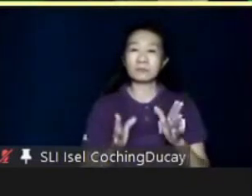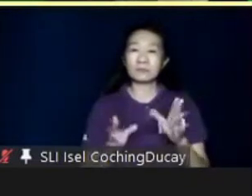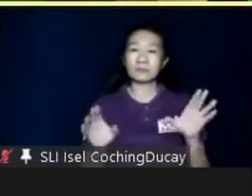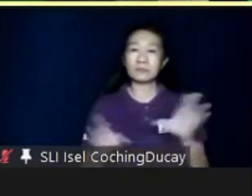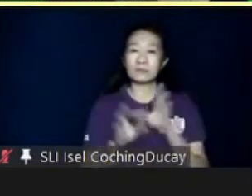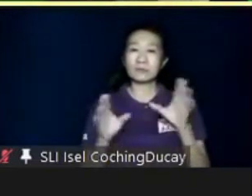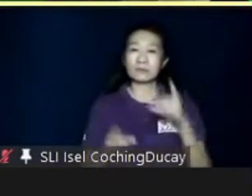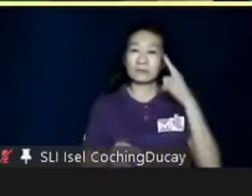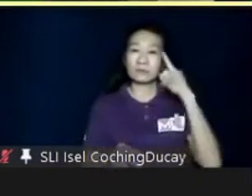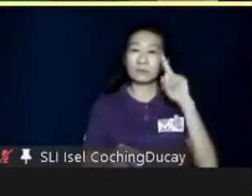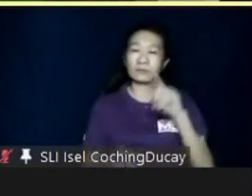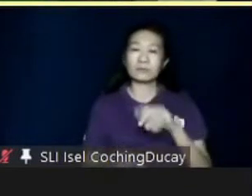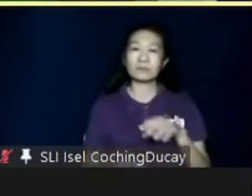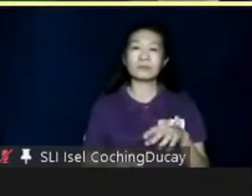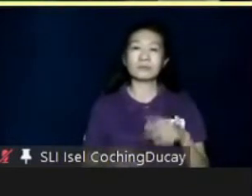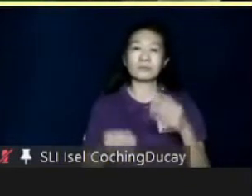most of 2021.